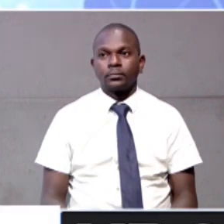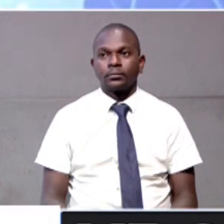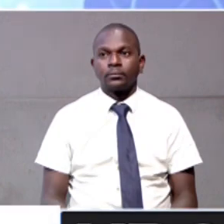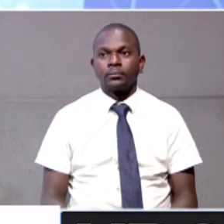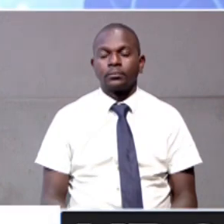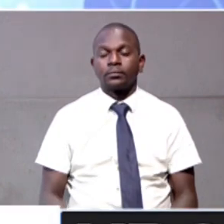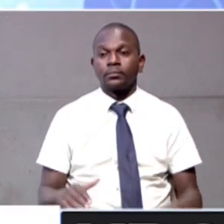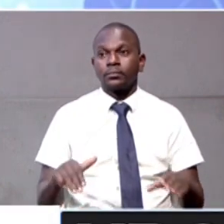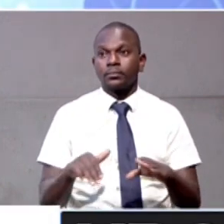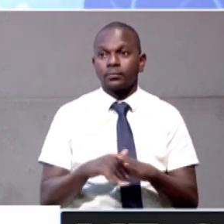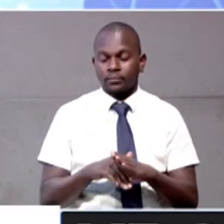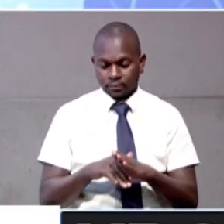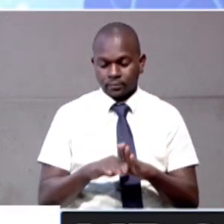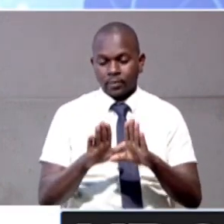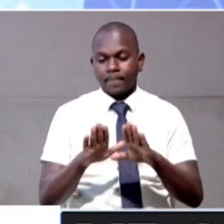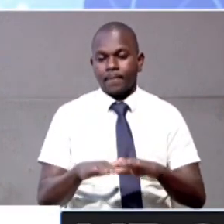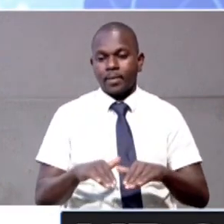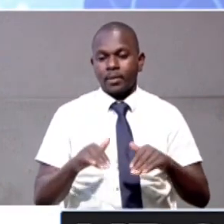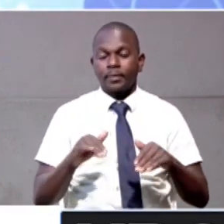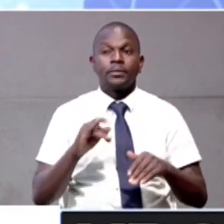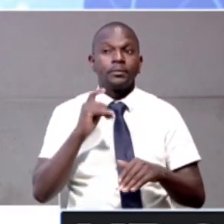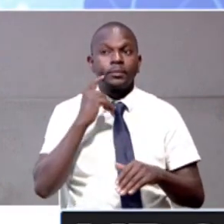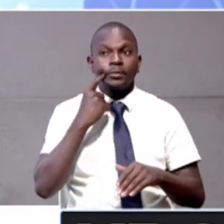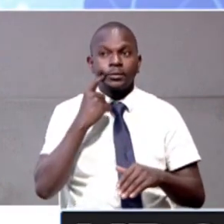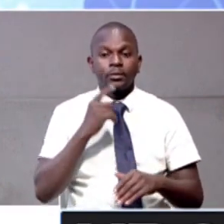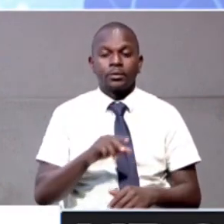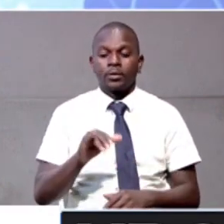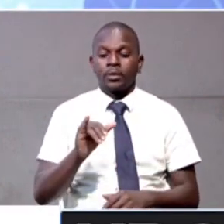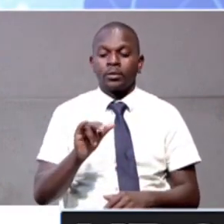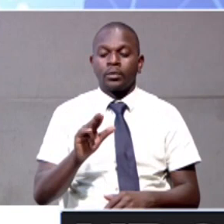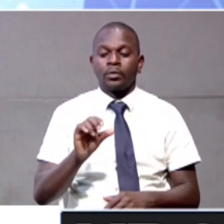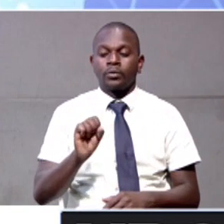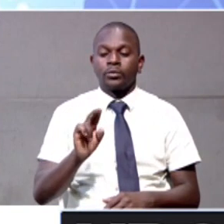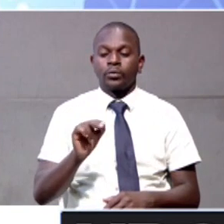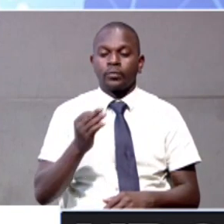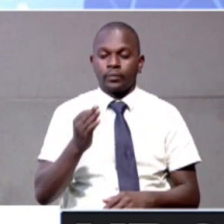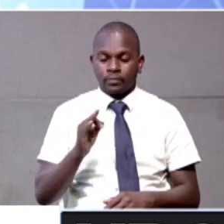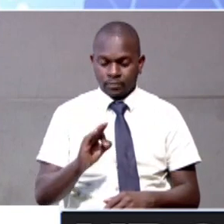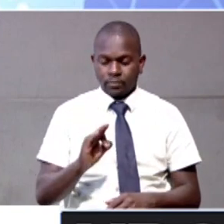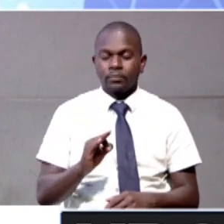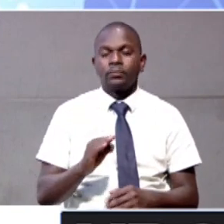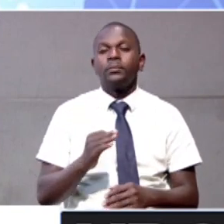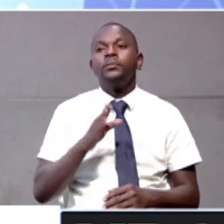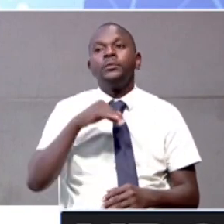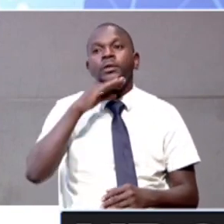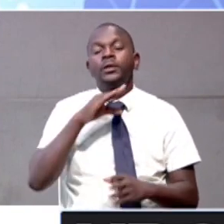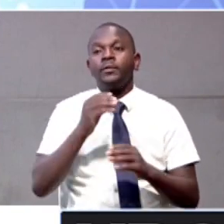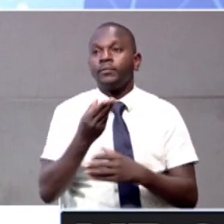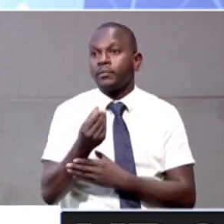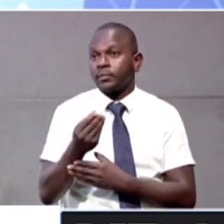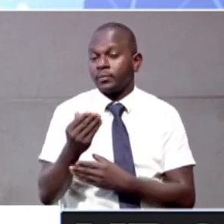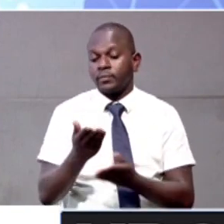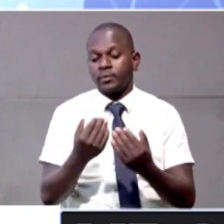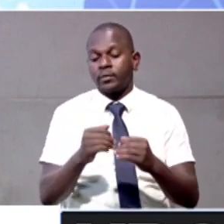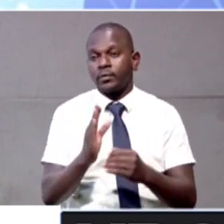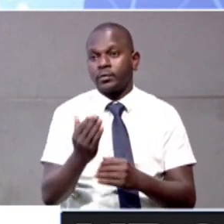The Member of Parliament, Mawakota South Mpiji District, Yusuf Nsibambi, has expressed concern over insufficient resources to